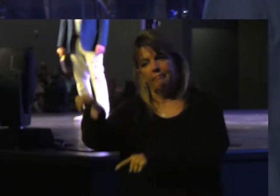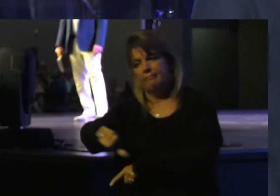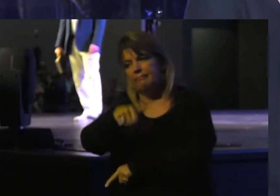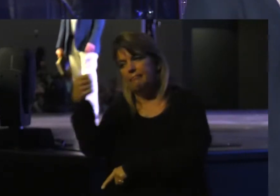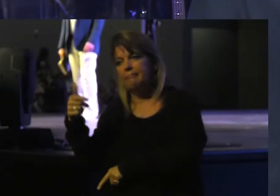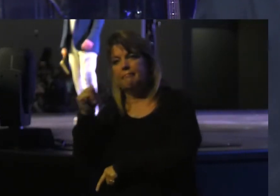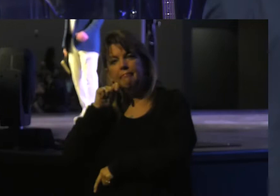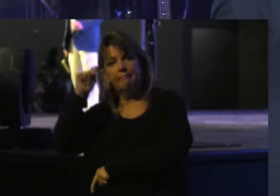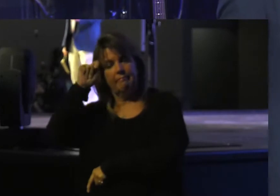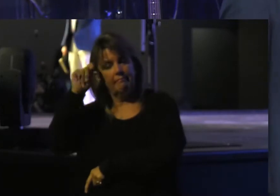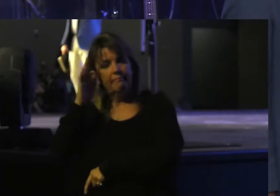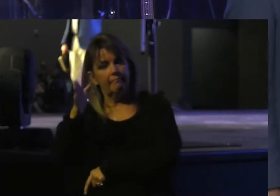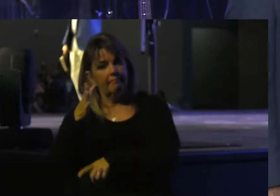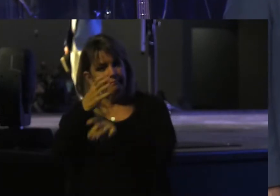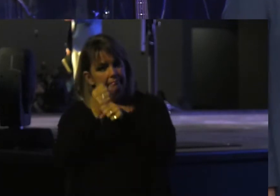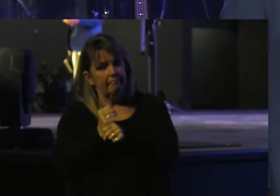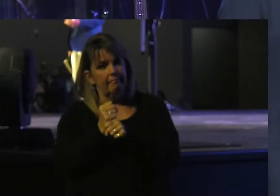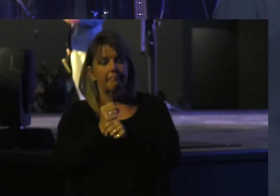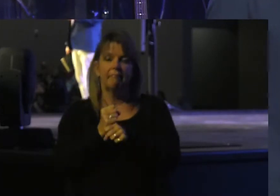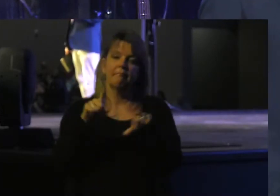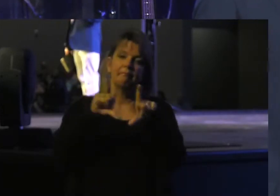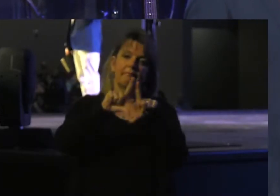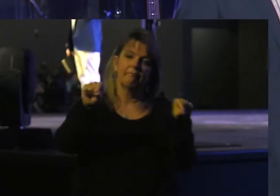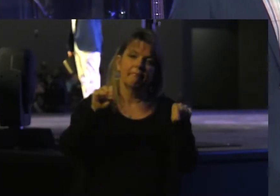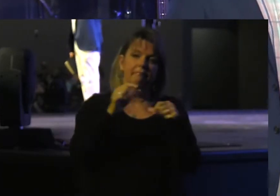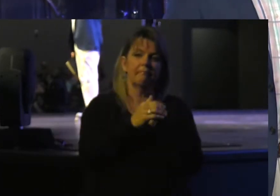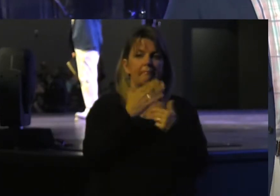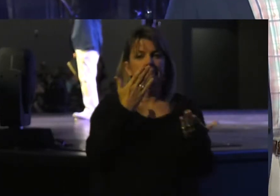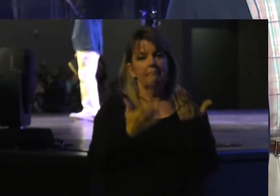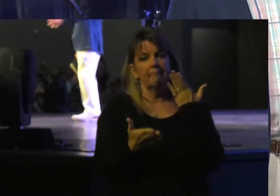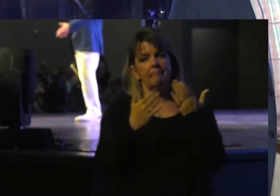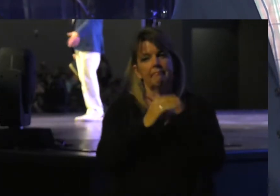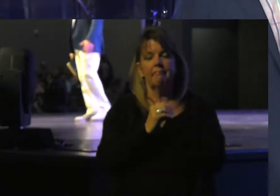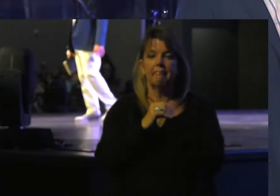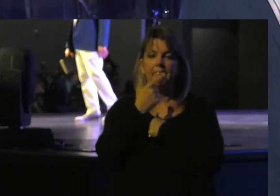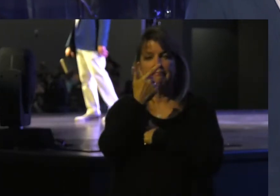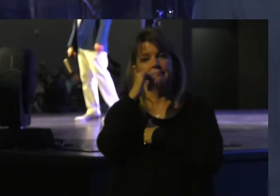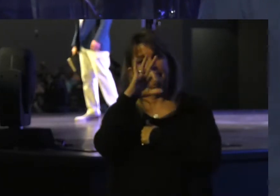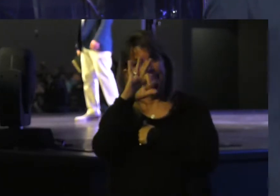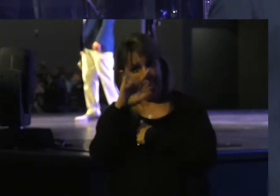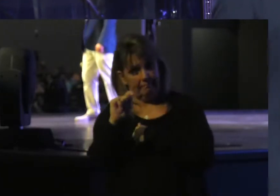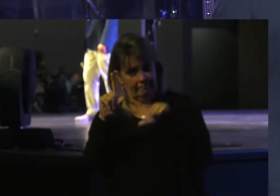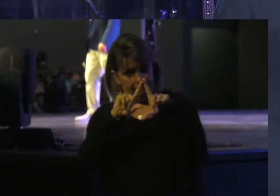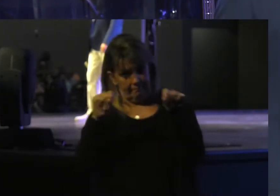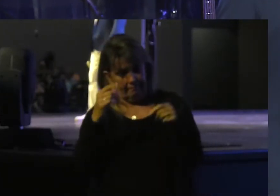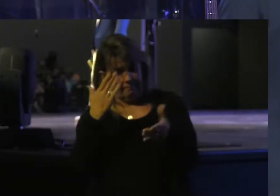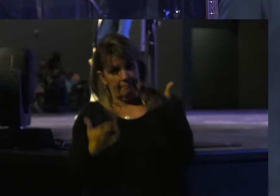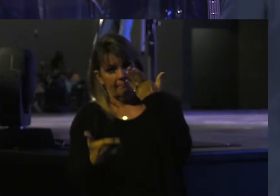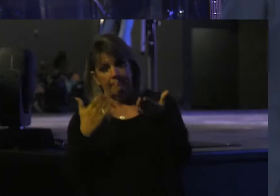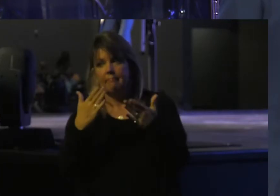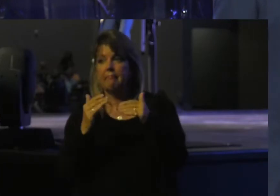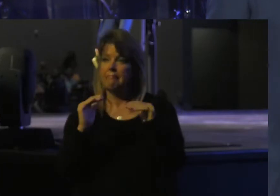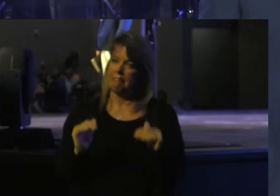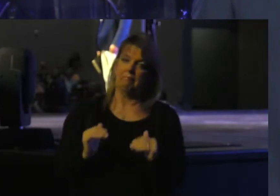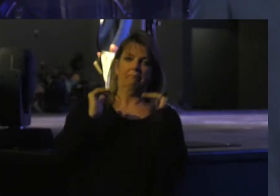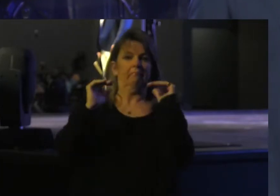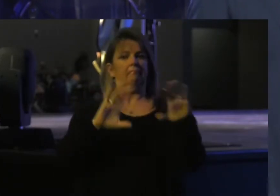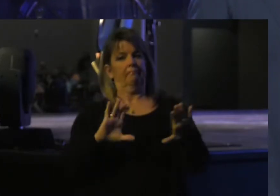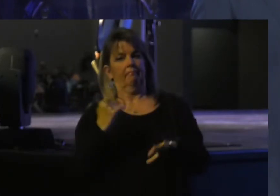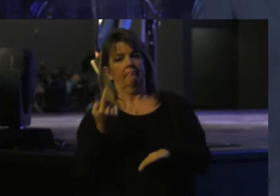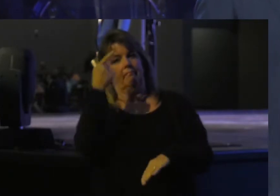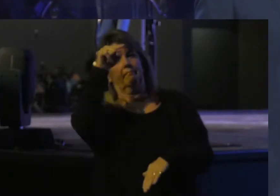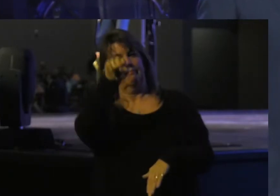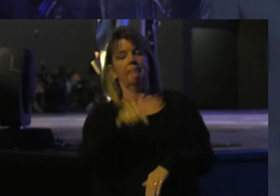you with teenagers will receive a card in it. Perhaps there'll be a gift card, or maybe they'll step up to do something